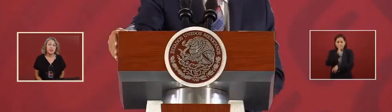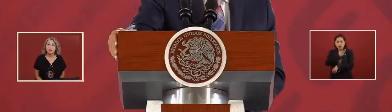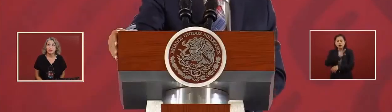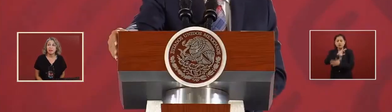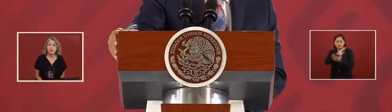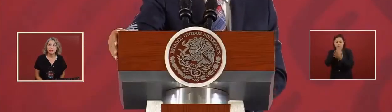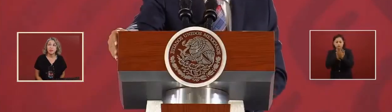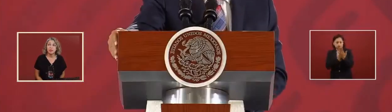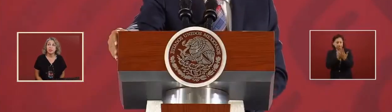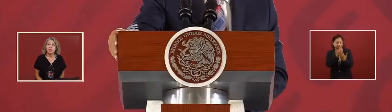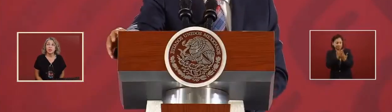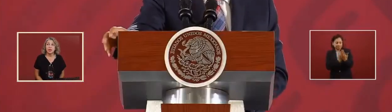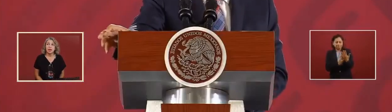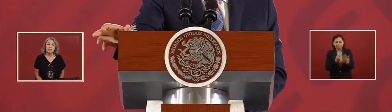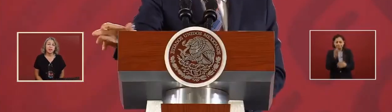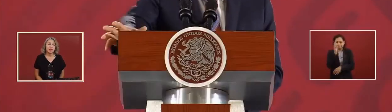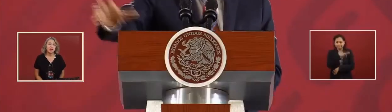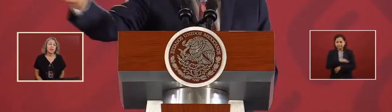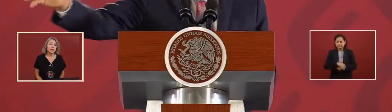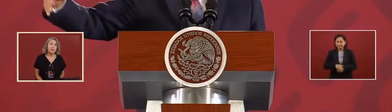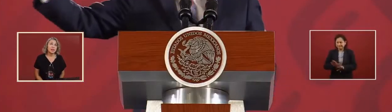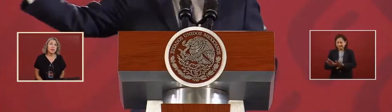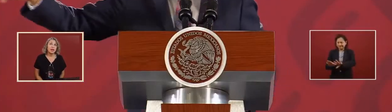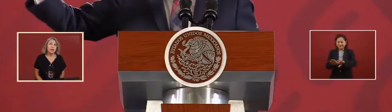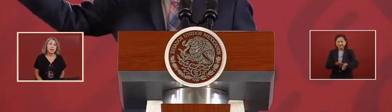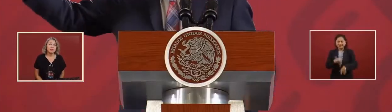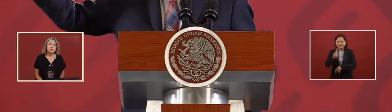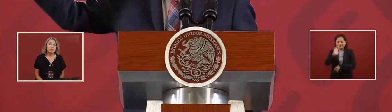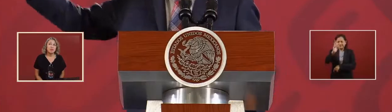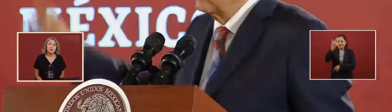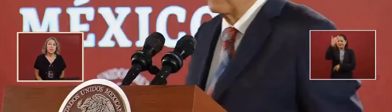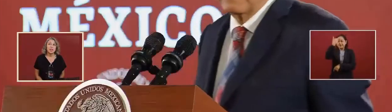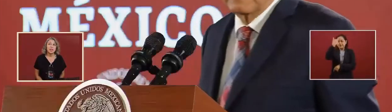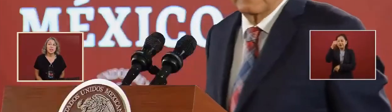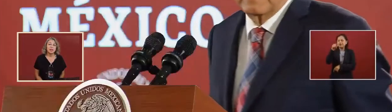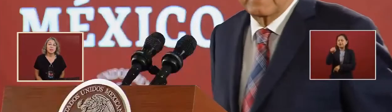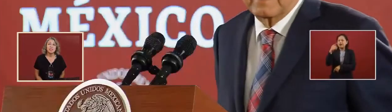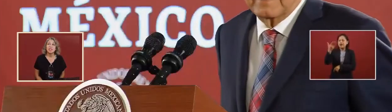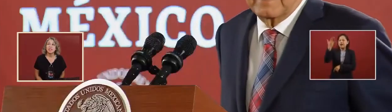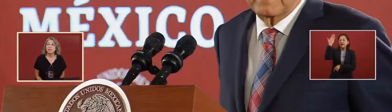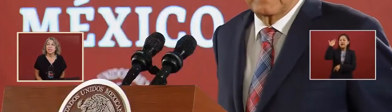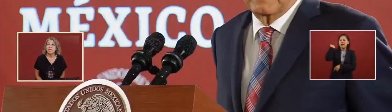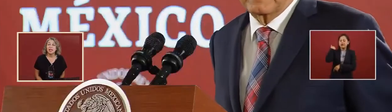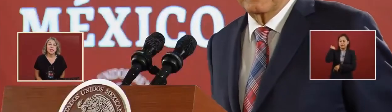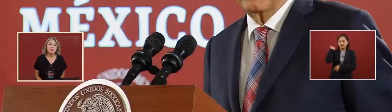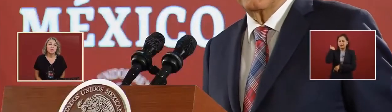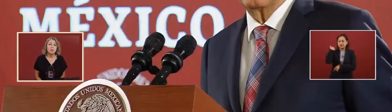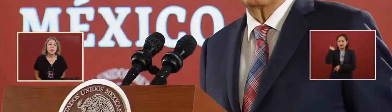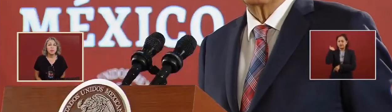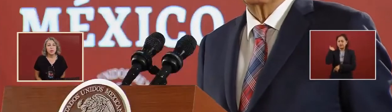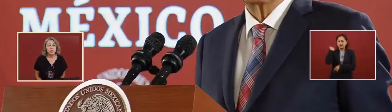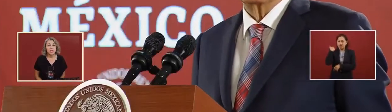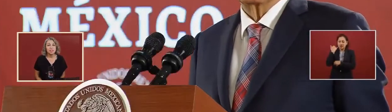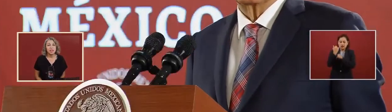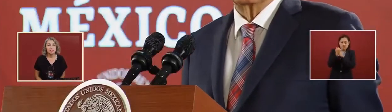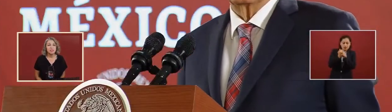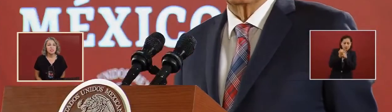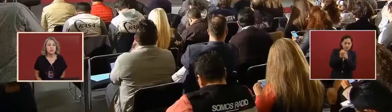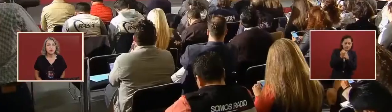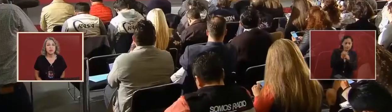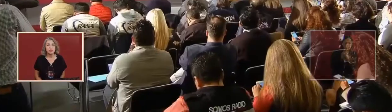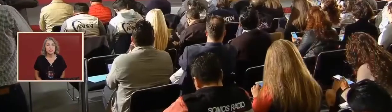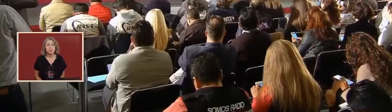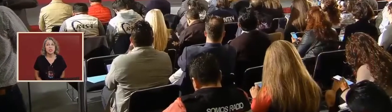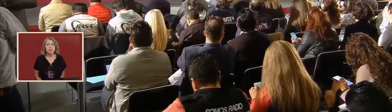receipts. Remember when they used to have these reports where a company